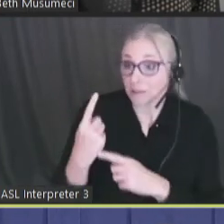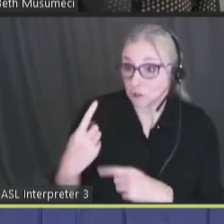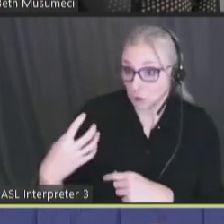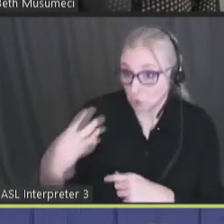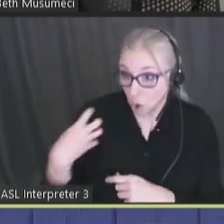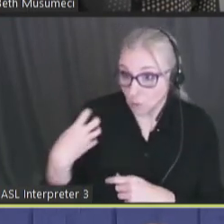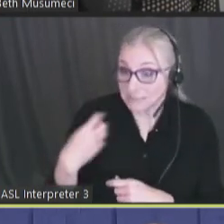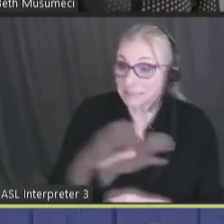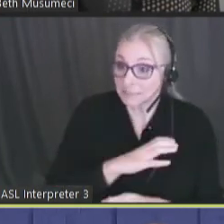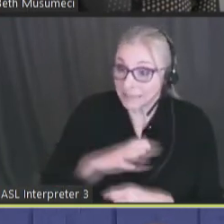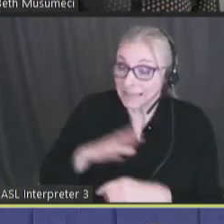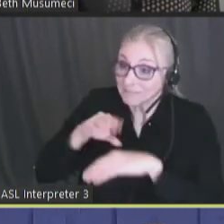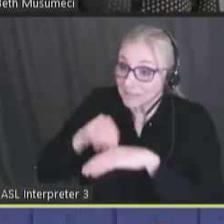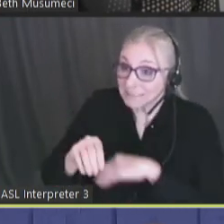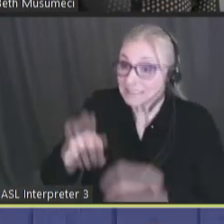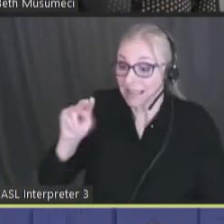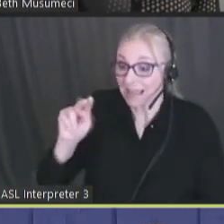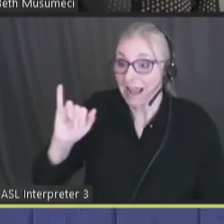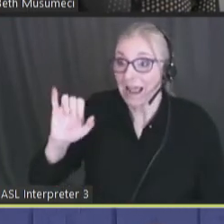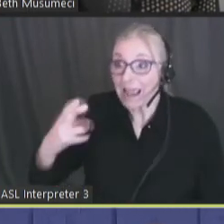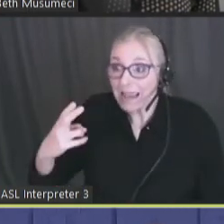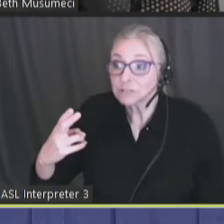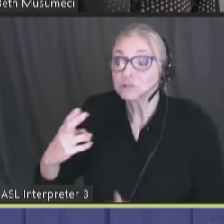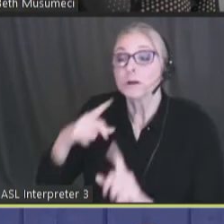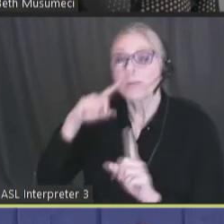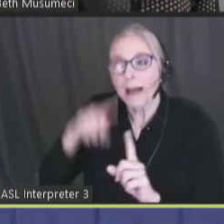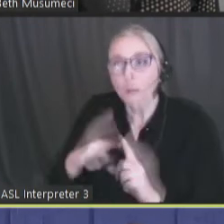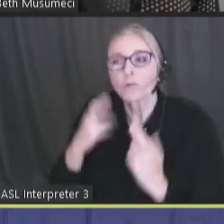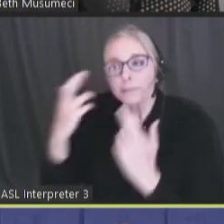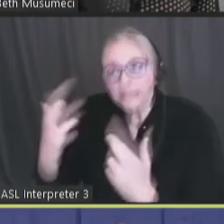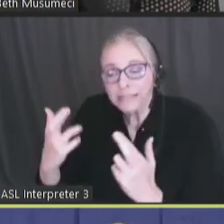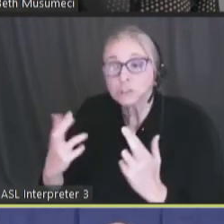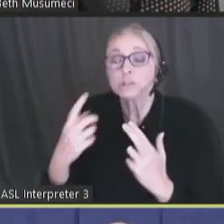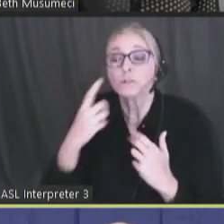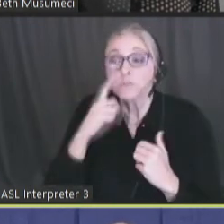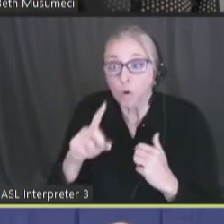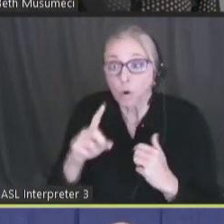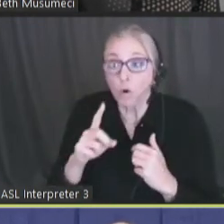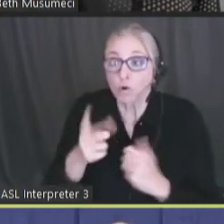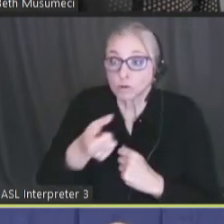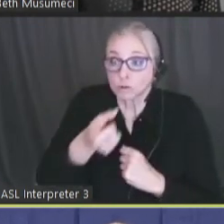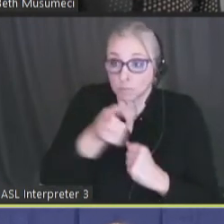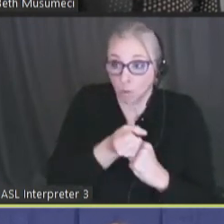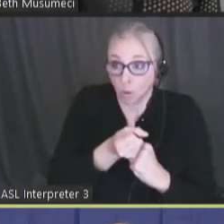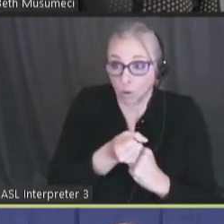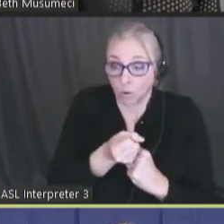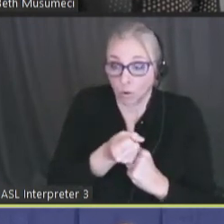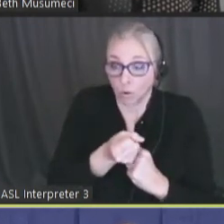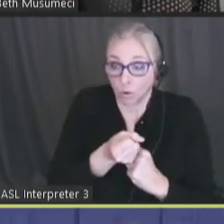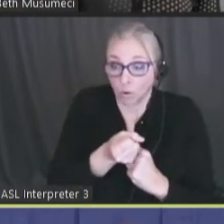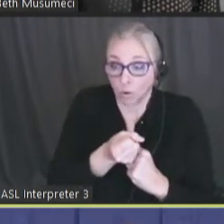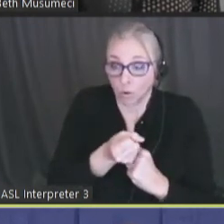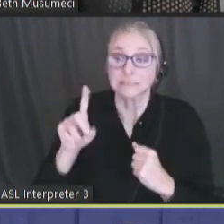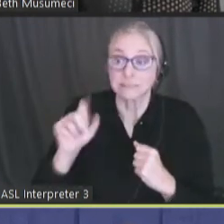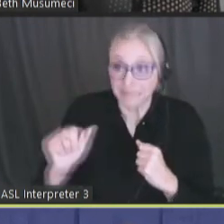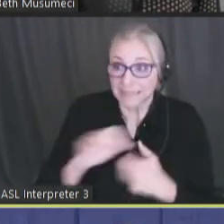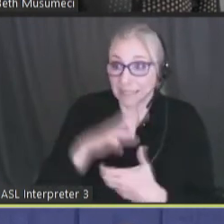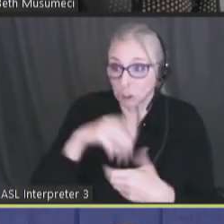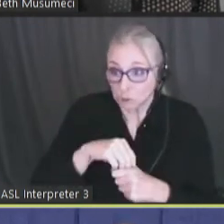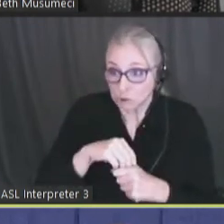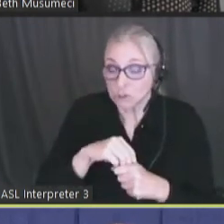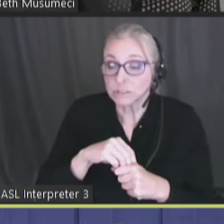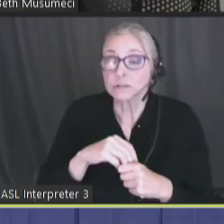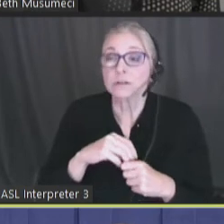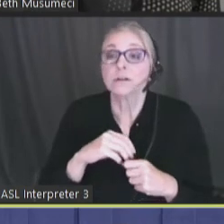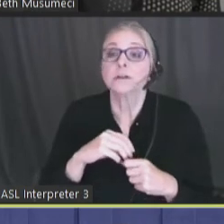around some recommendations to support disability inclusion. And